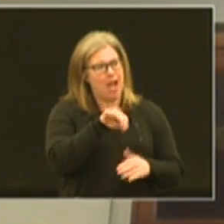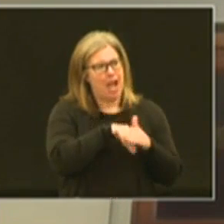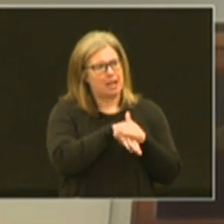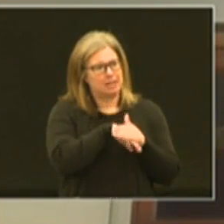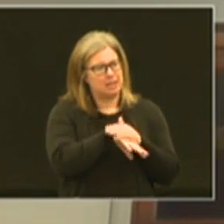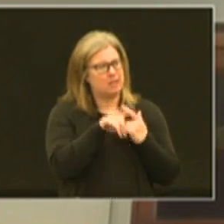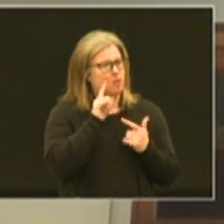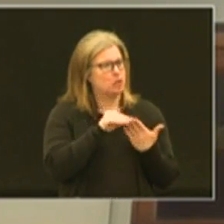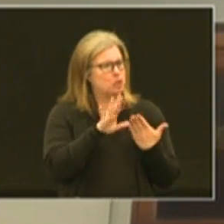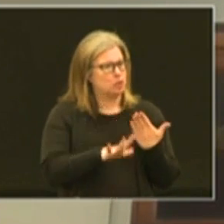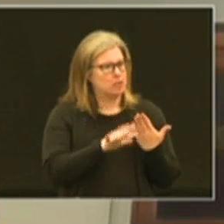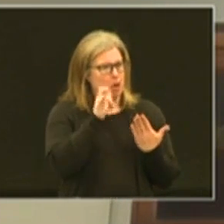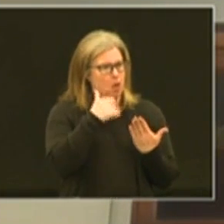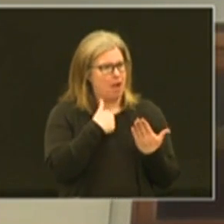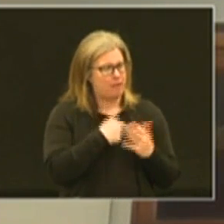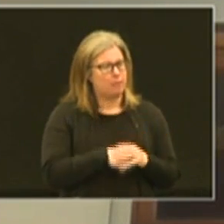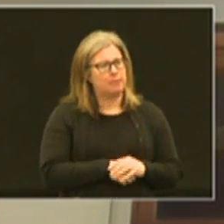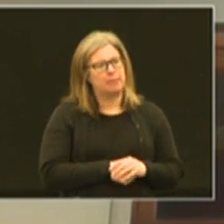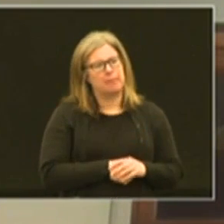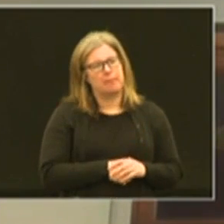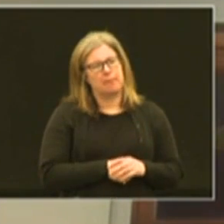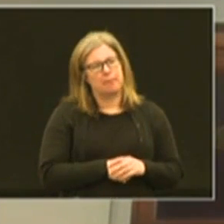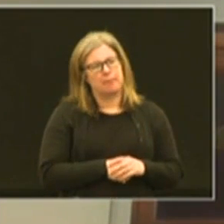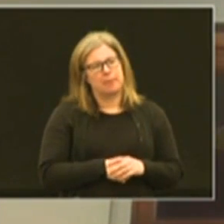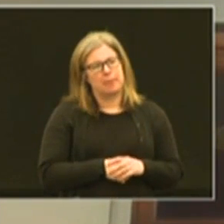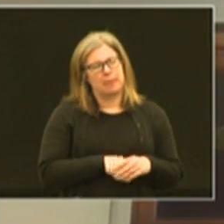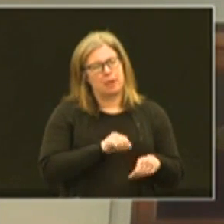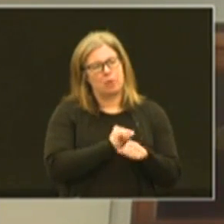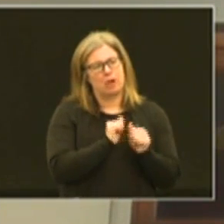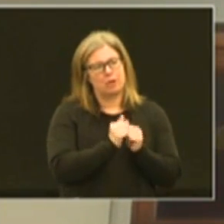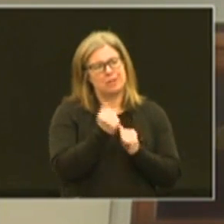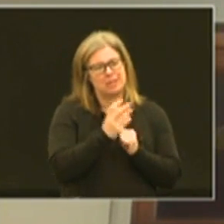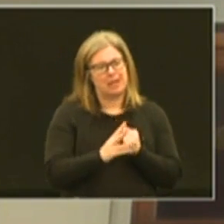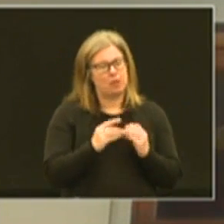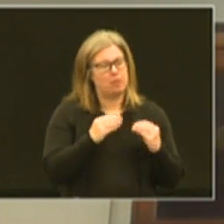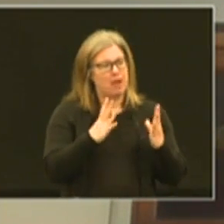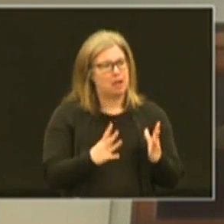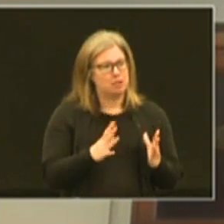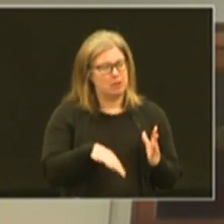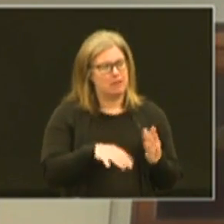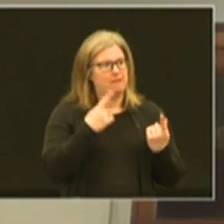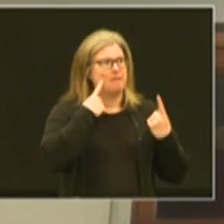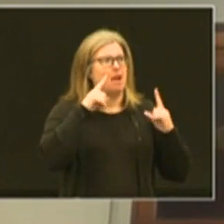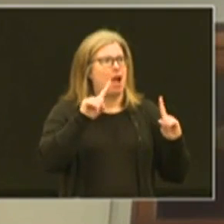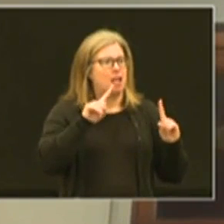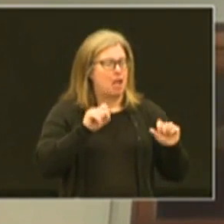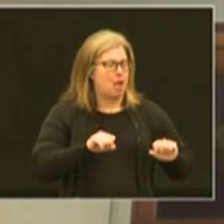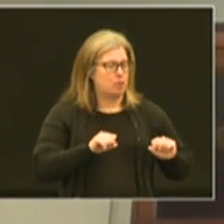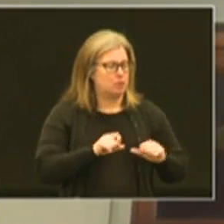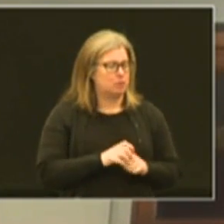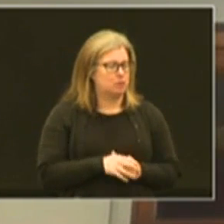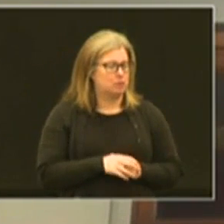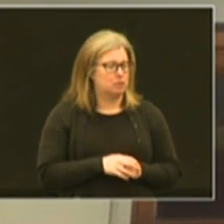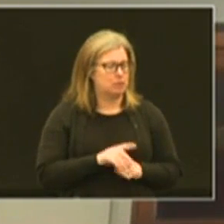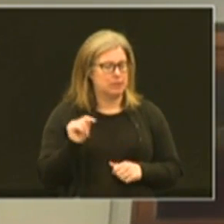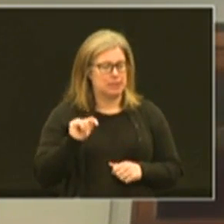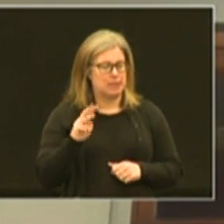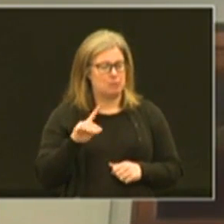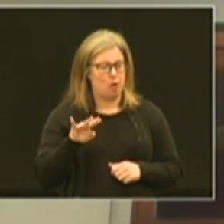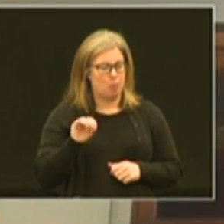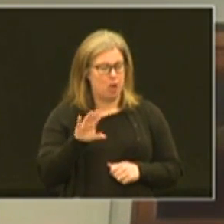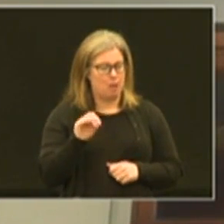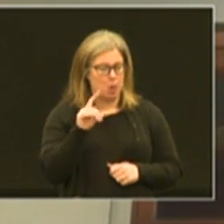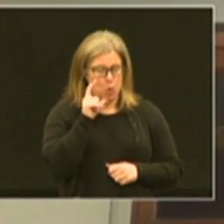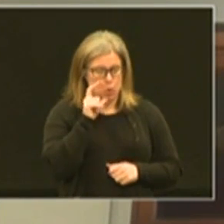for our students that don't have it and working with several providers you know we finally were able t-mobile was a